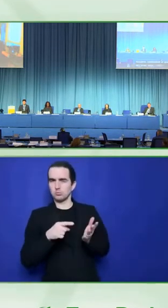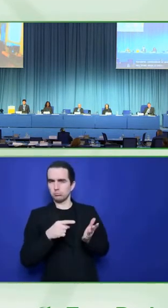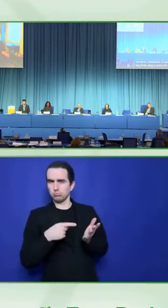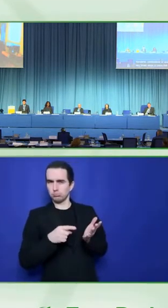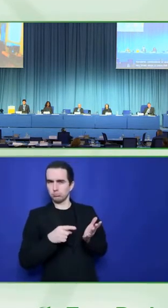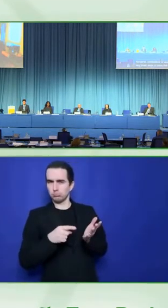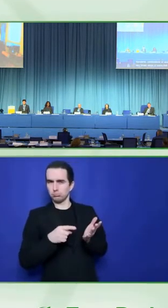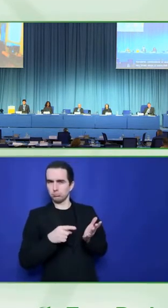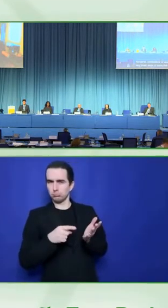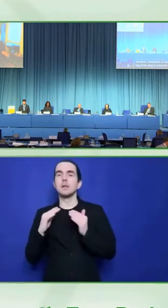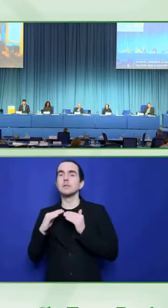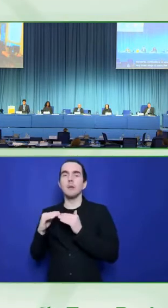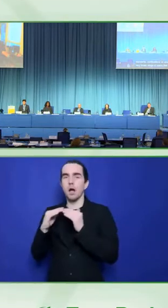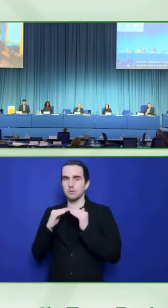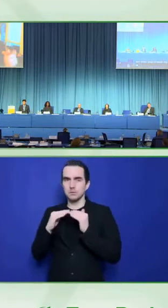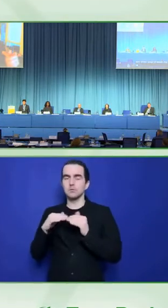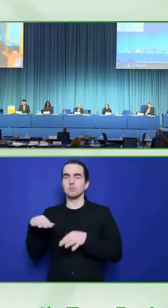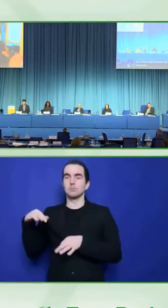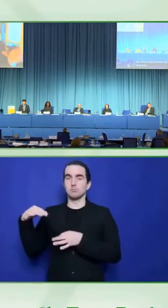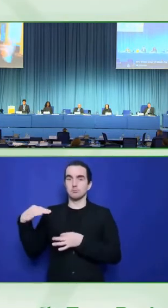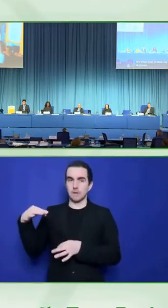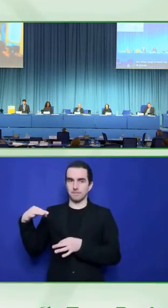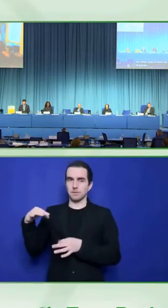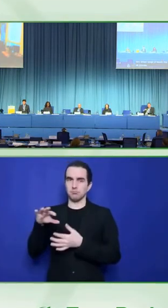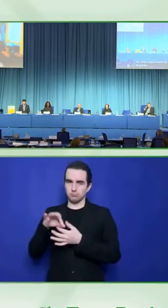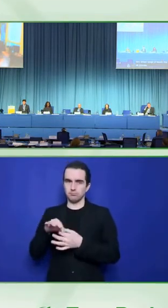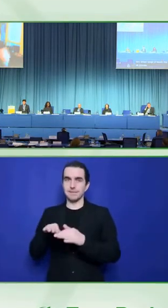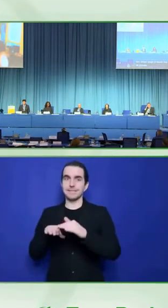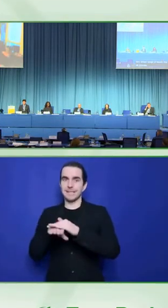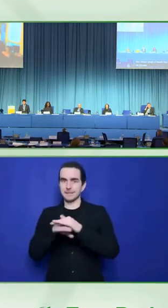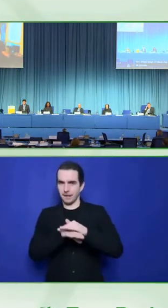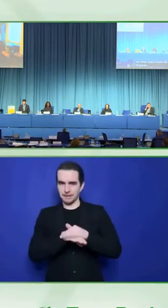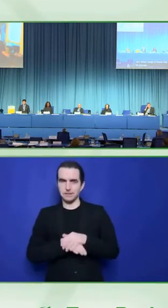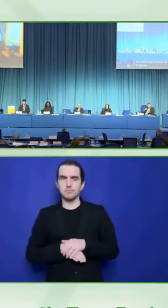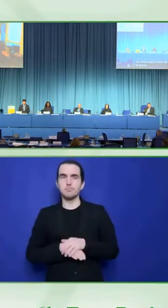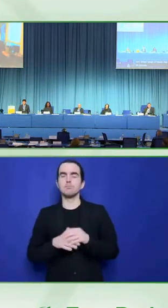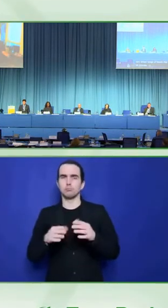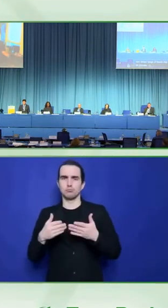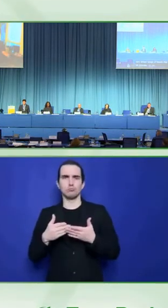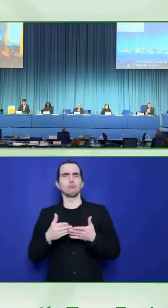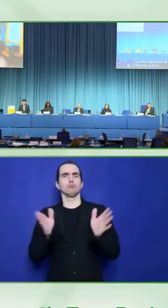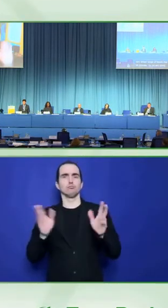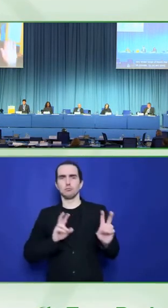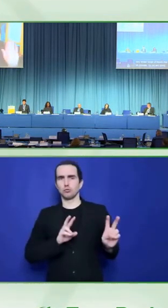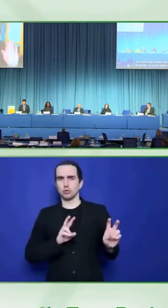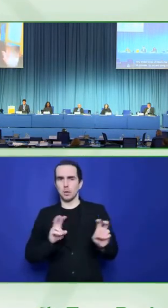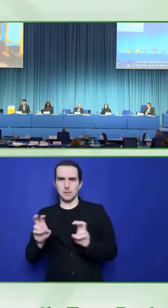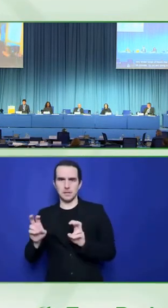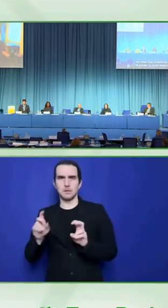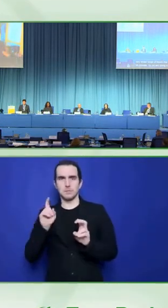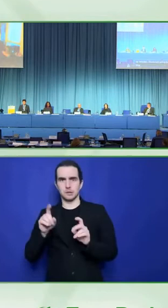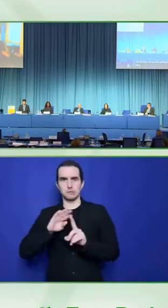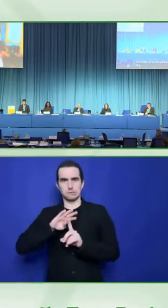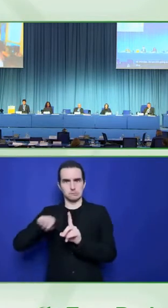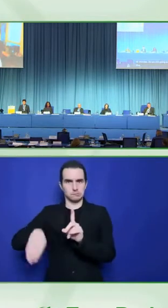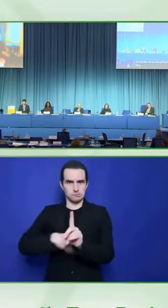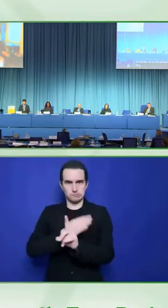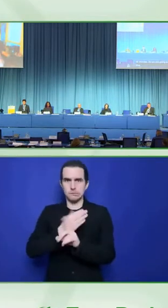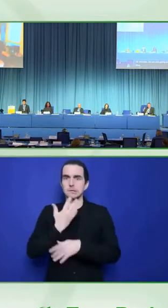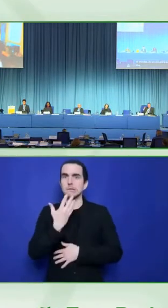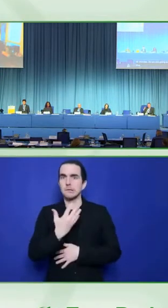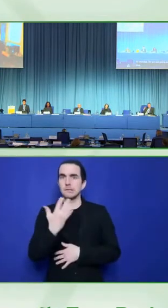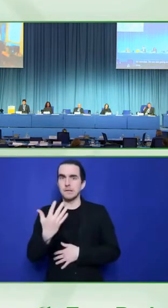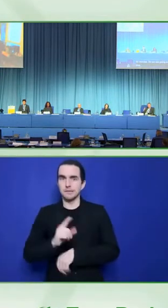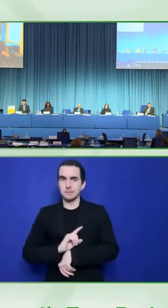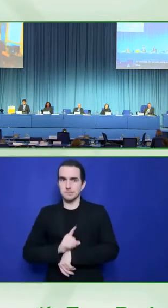strict on time, making sure that Yuval, who's our last speaker, does get to speak. And say, I've got your back,